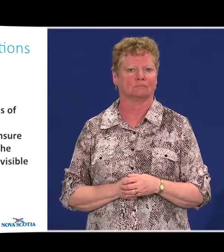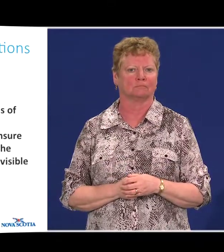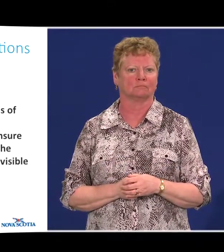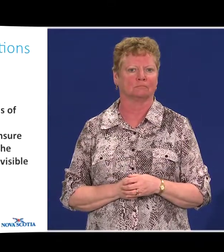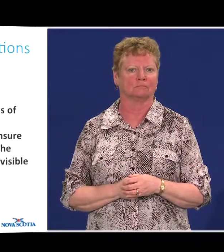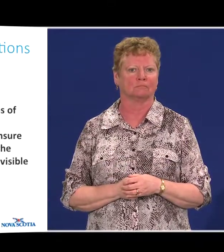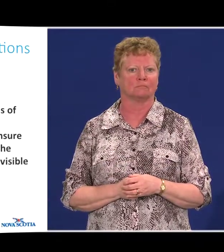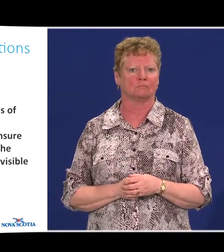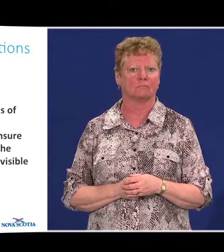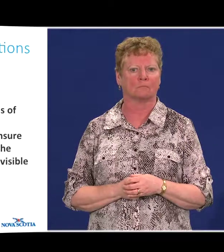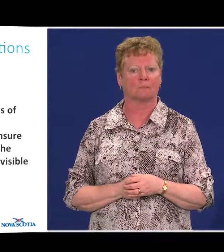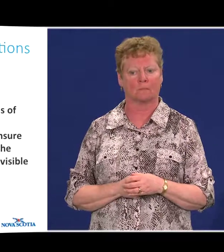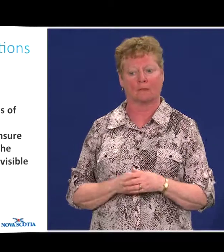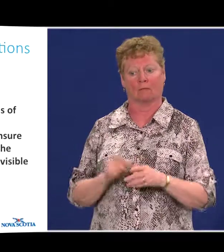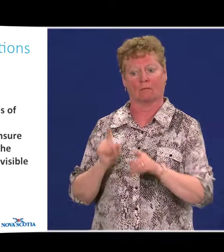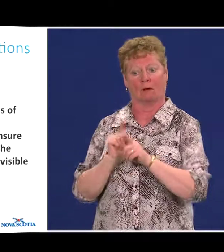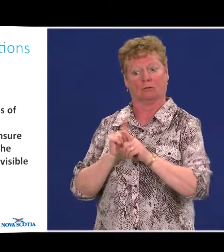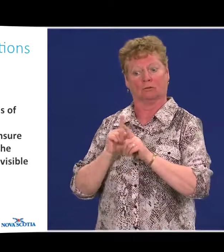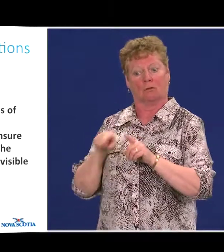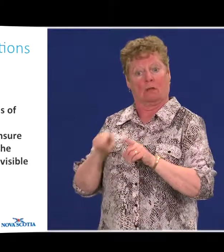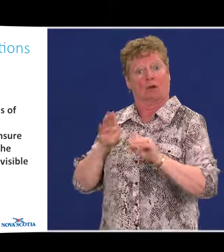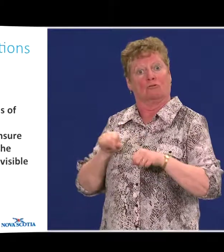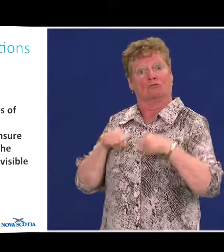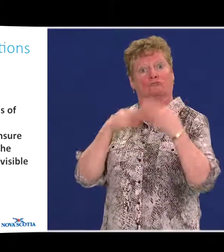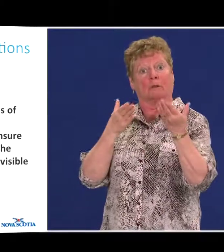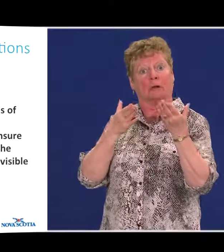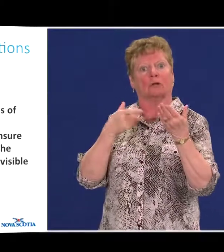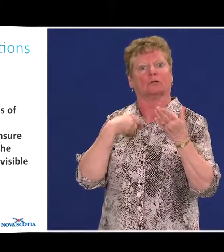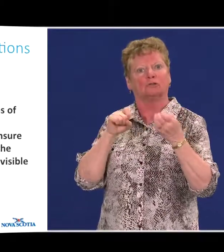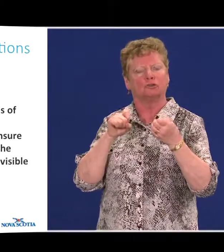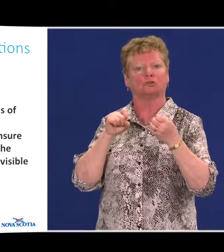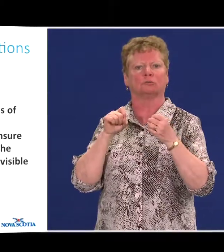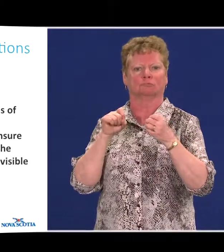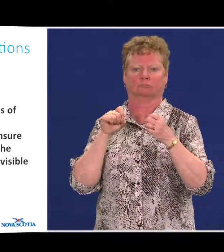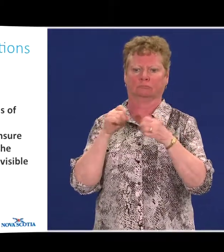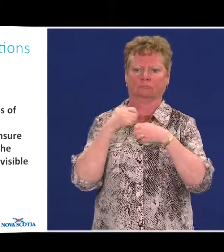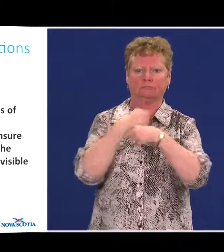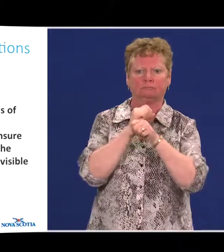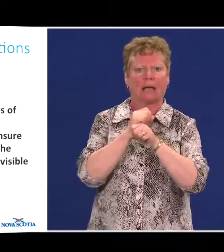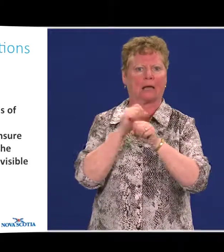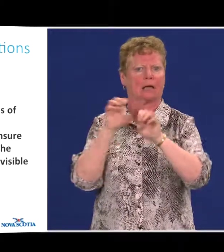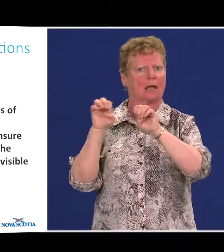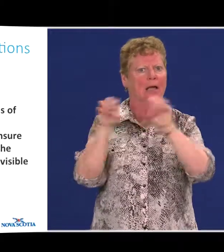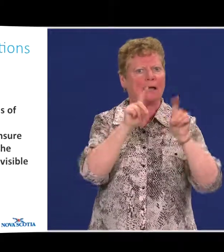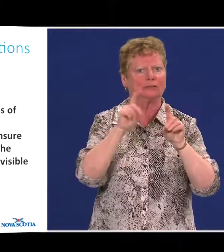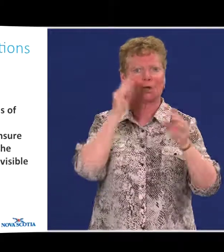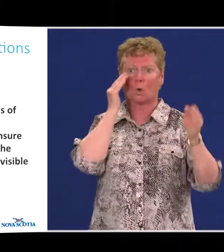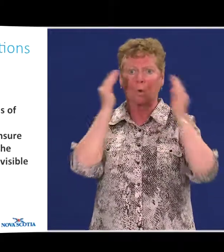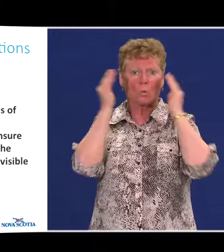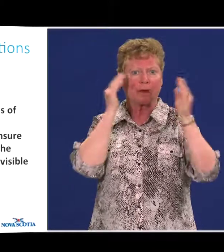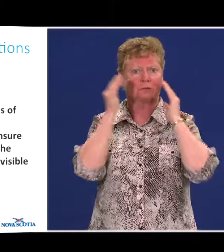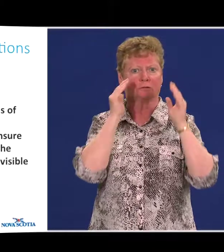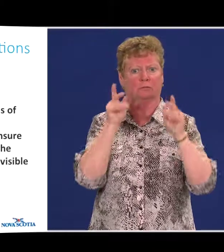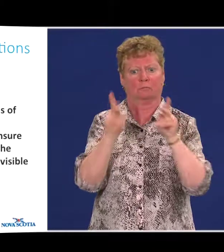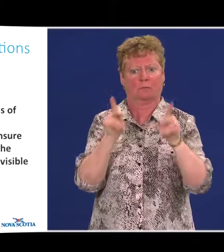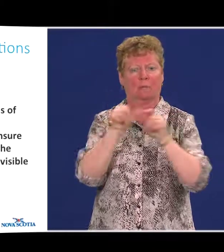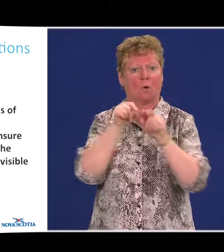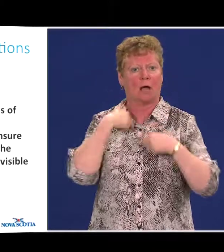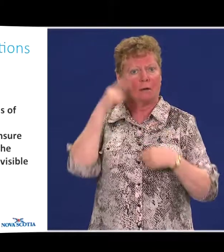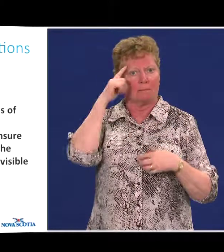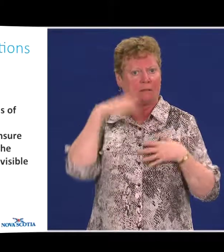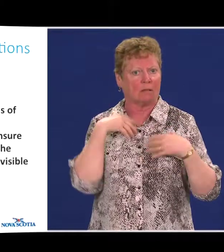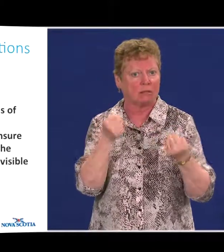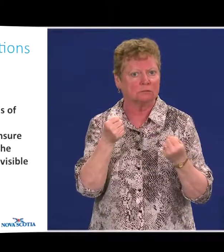The panel also recommends that we create education and awareness concerning individuals with mental illness